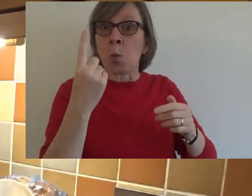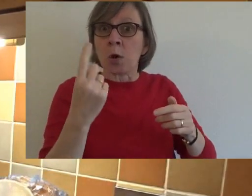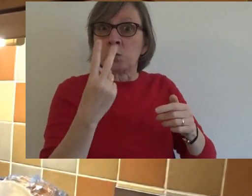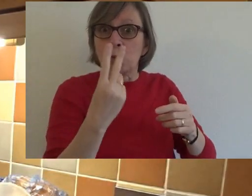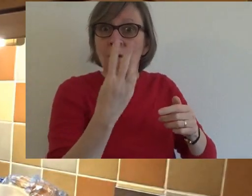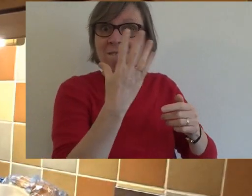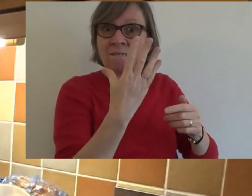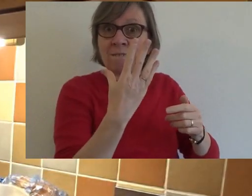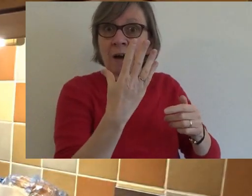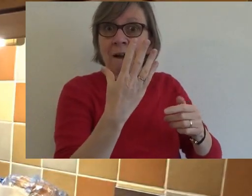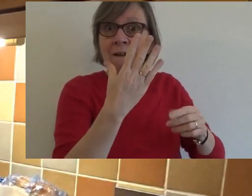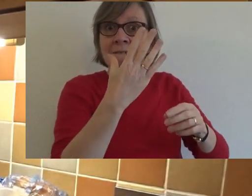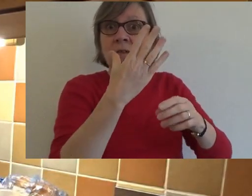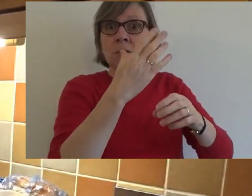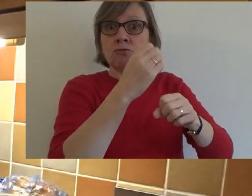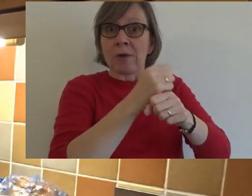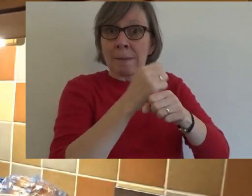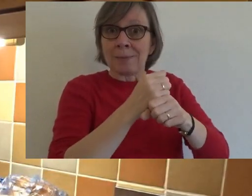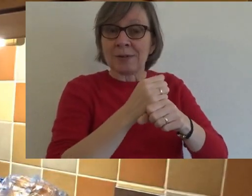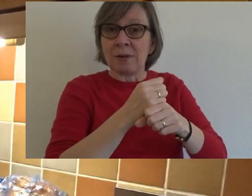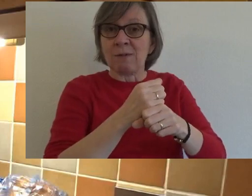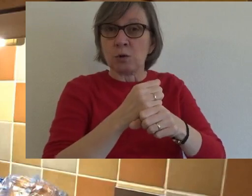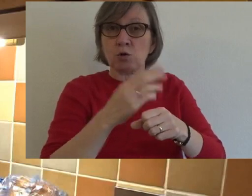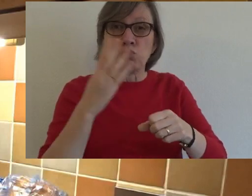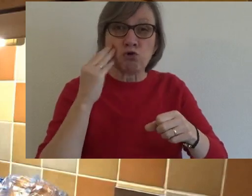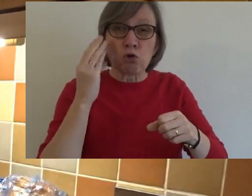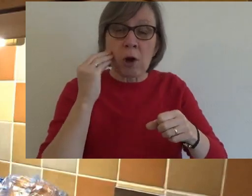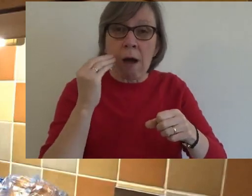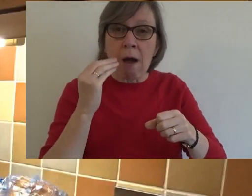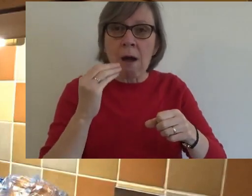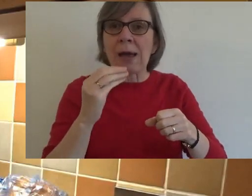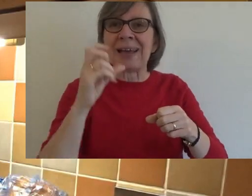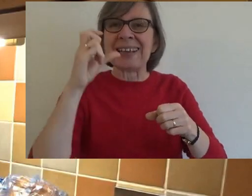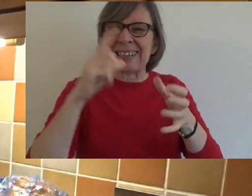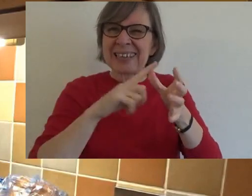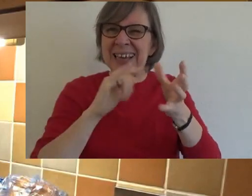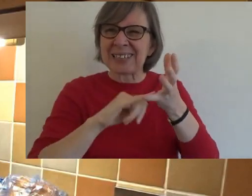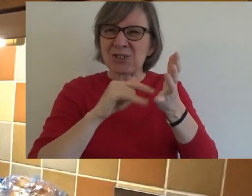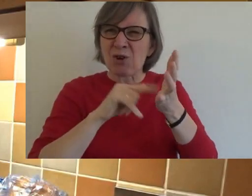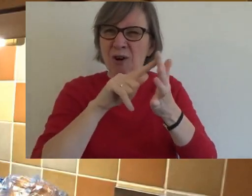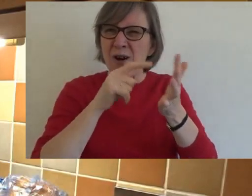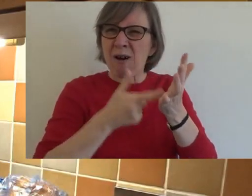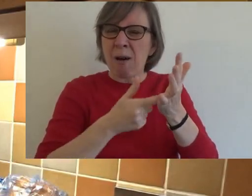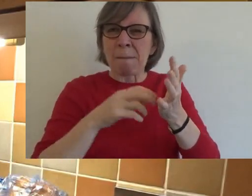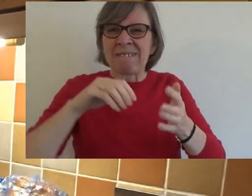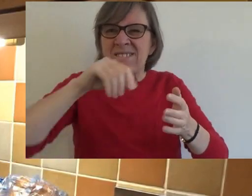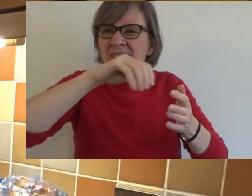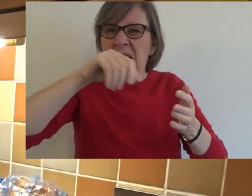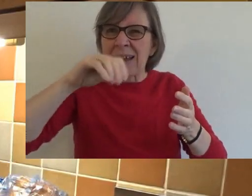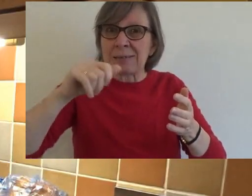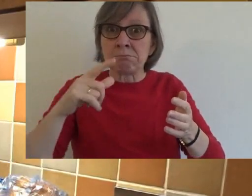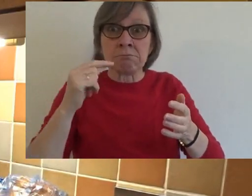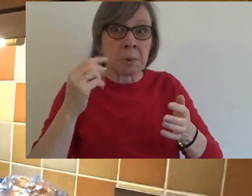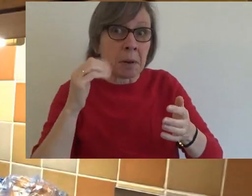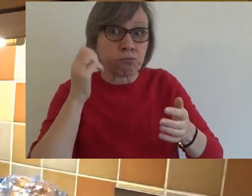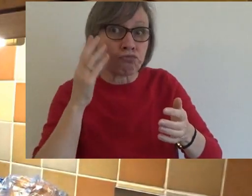125 grams of dark caster sugar. Or ordinary caster sugar would probably be okay.